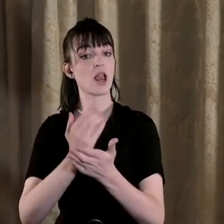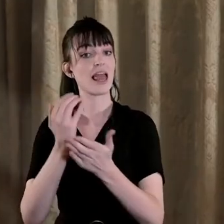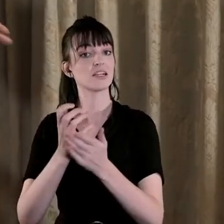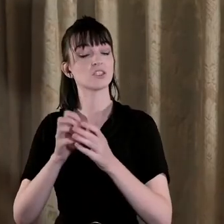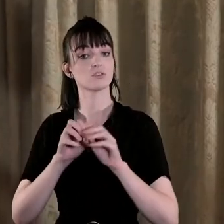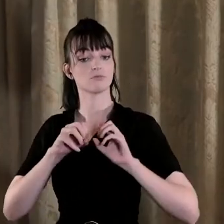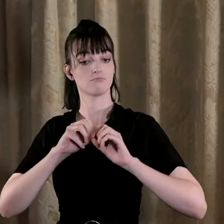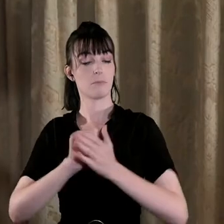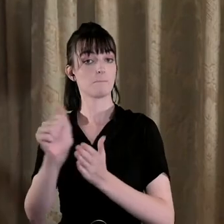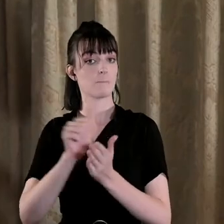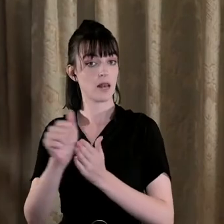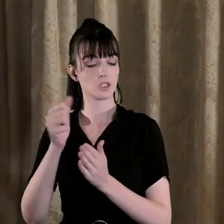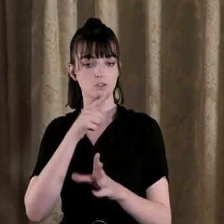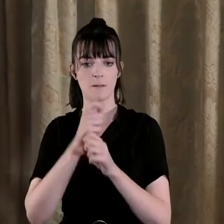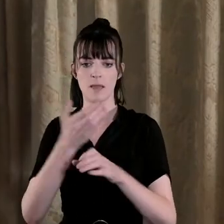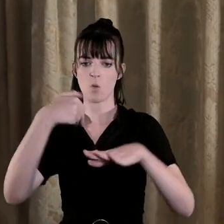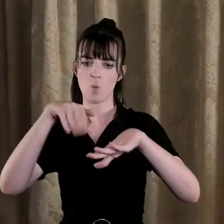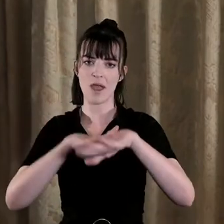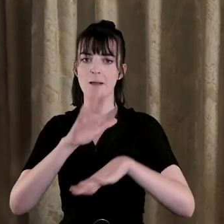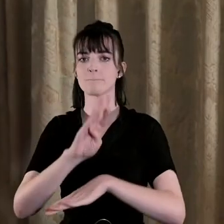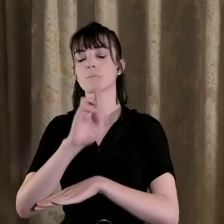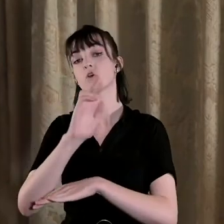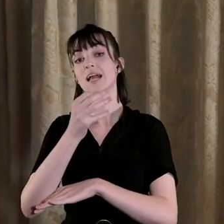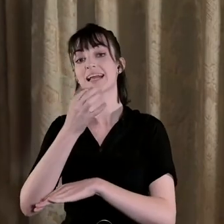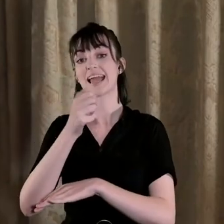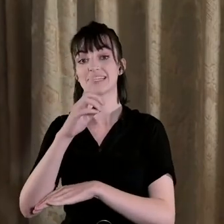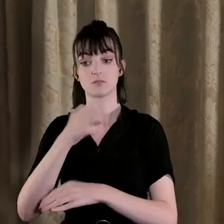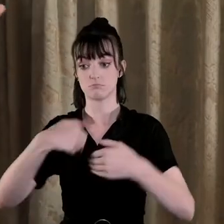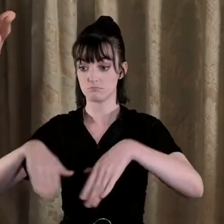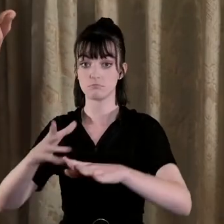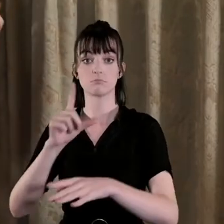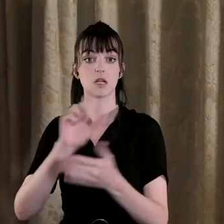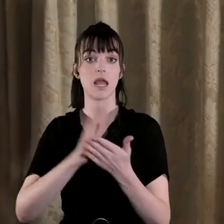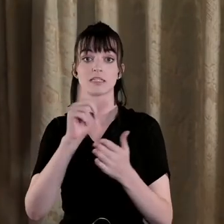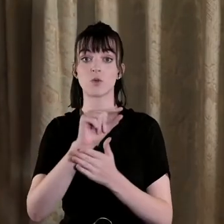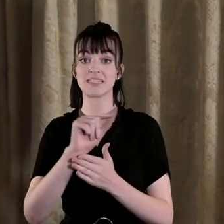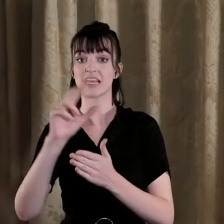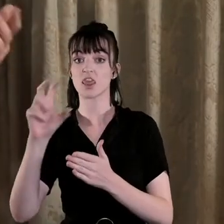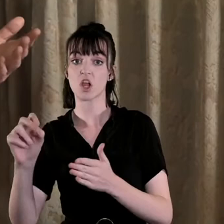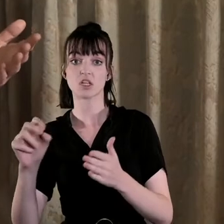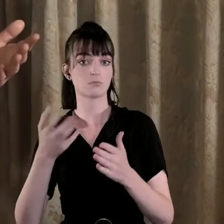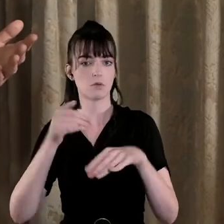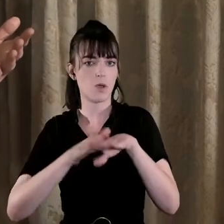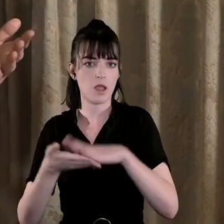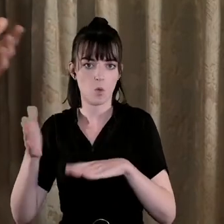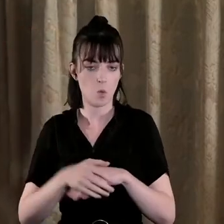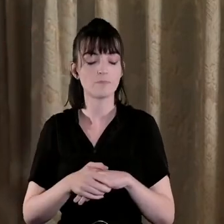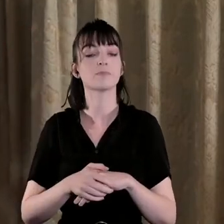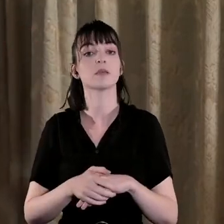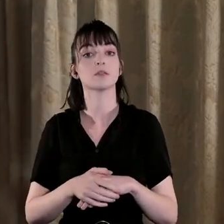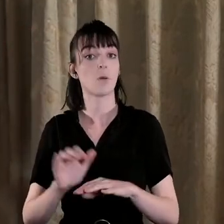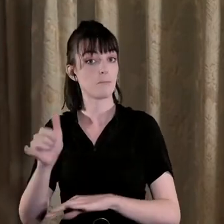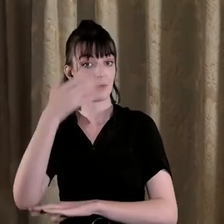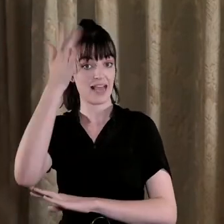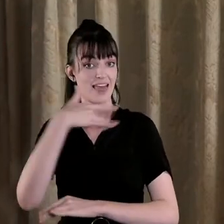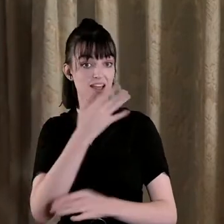looks at where brigades went to in the 20s and 30s and you've got places whether it's in parts of Catholic parts of Antrim